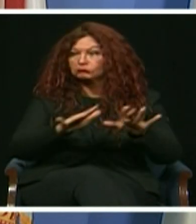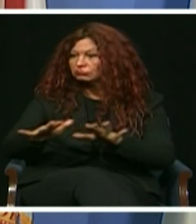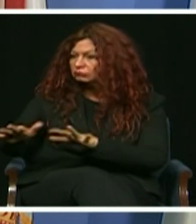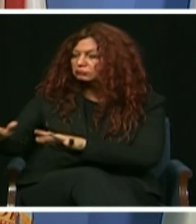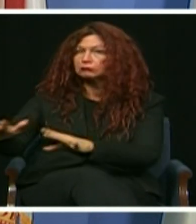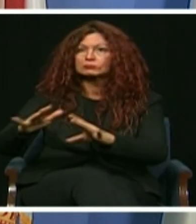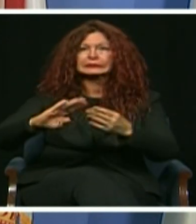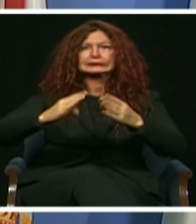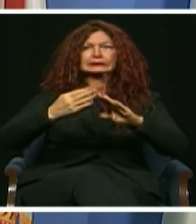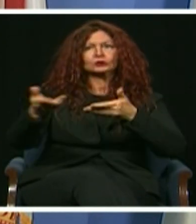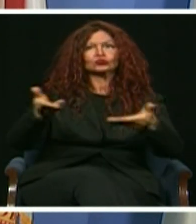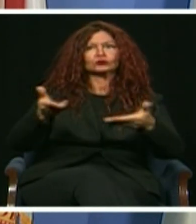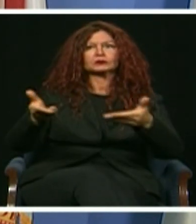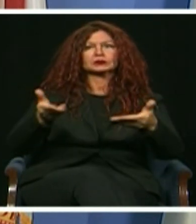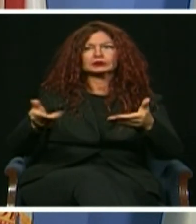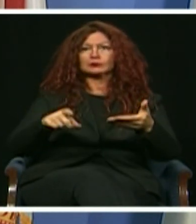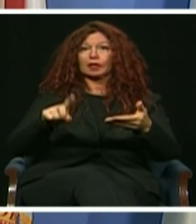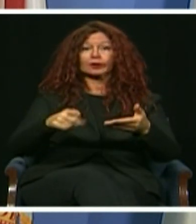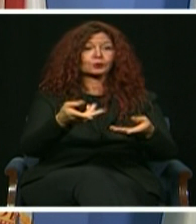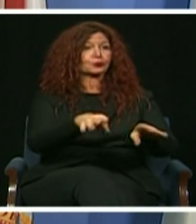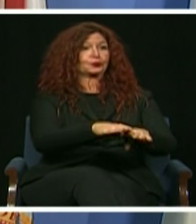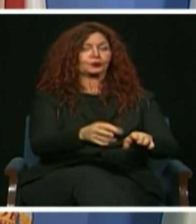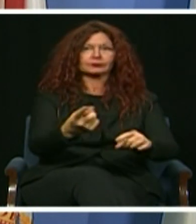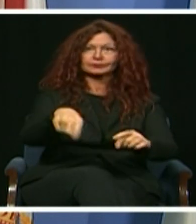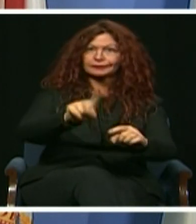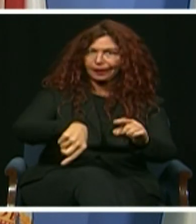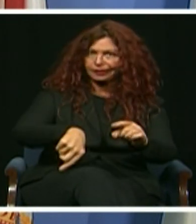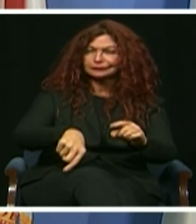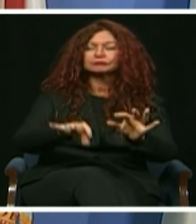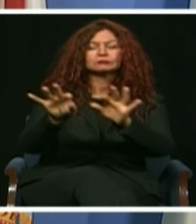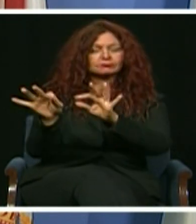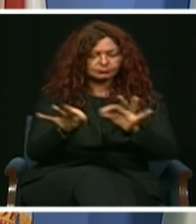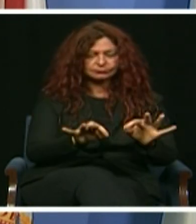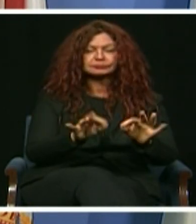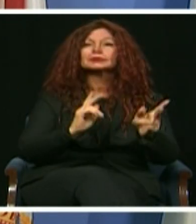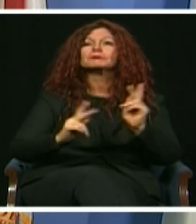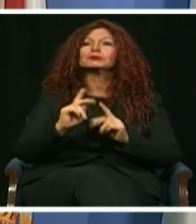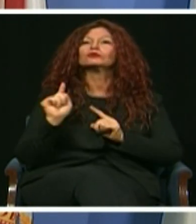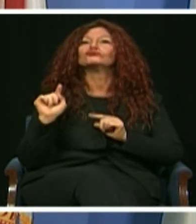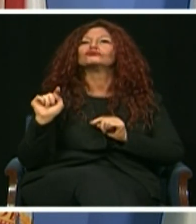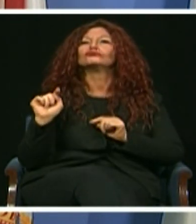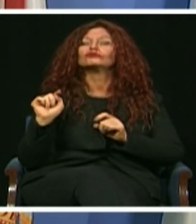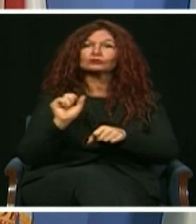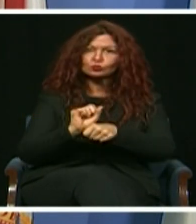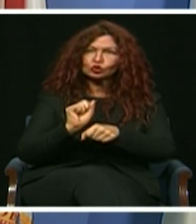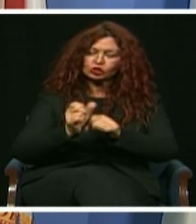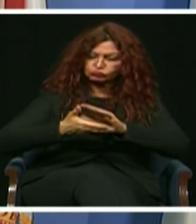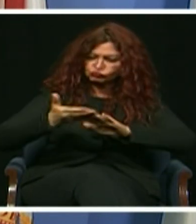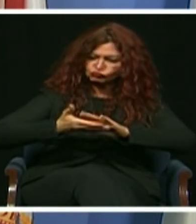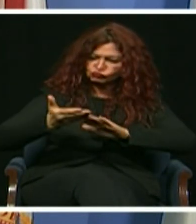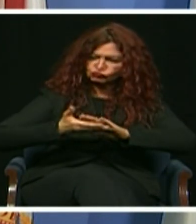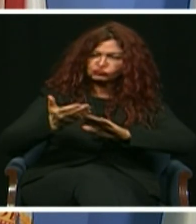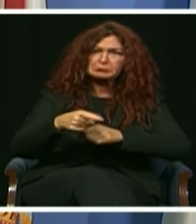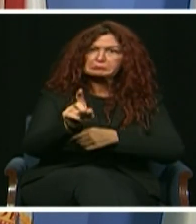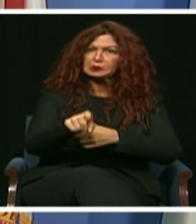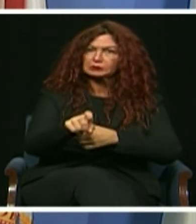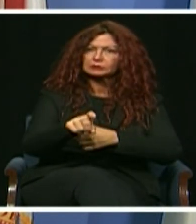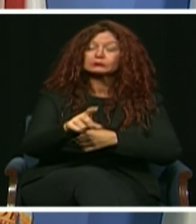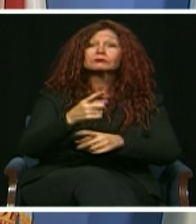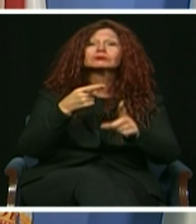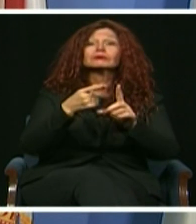pandemic. We owe all of you a debt of gratitude and must provide you the protections you need and deserve.